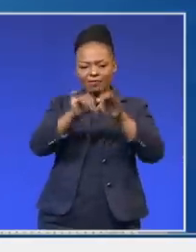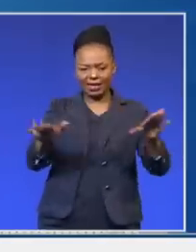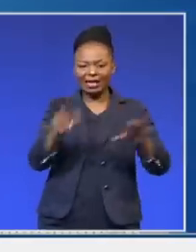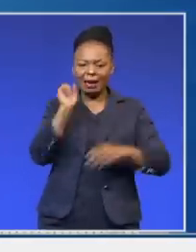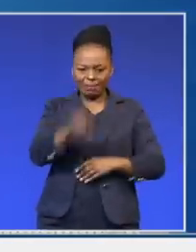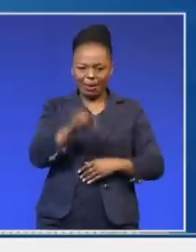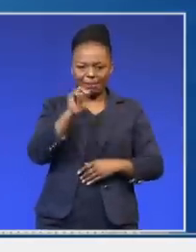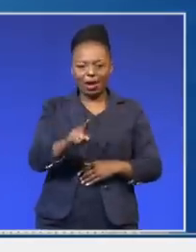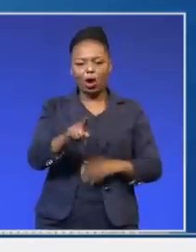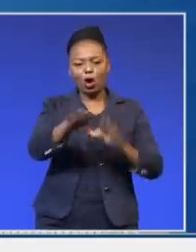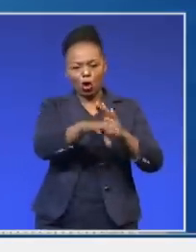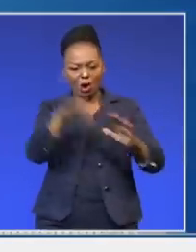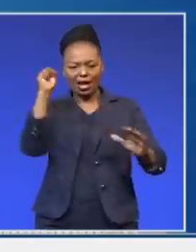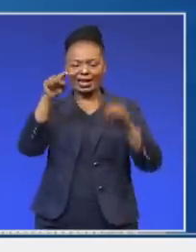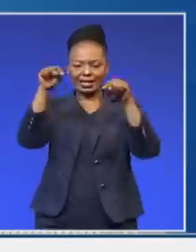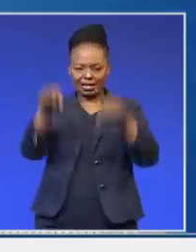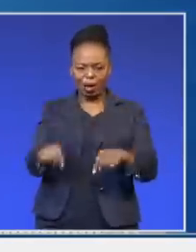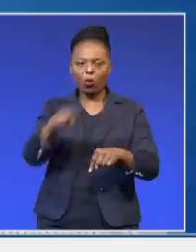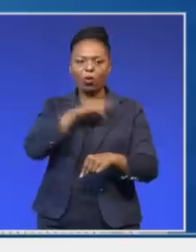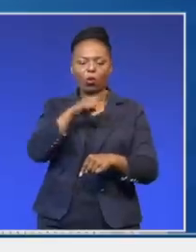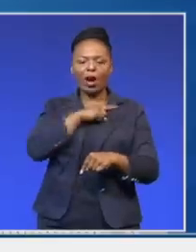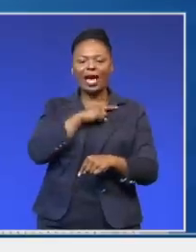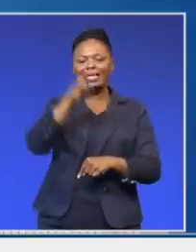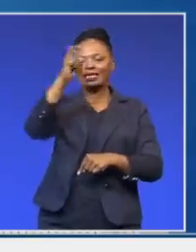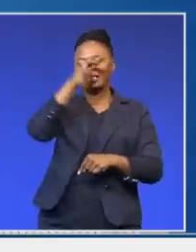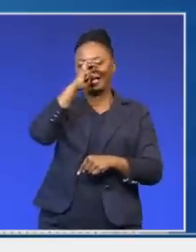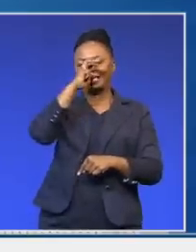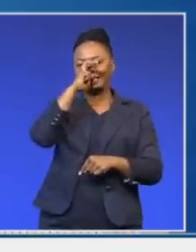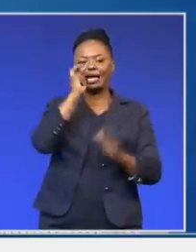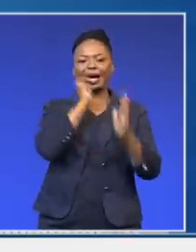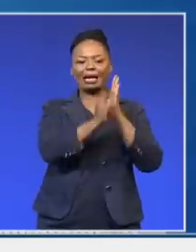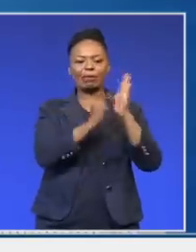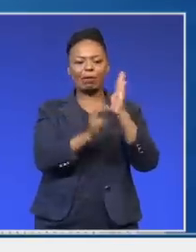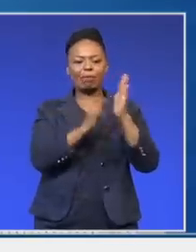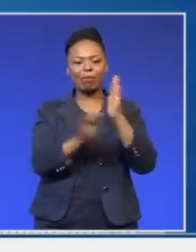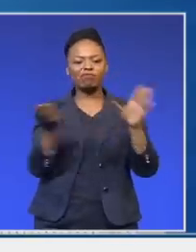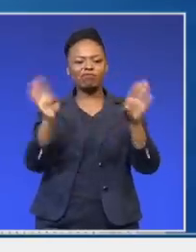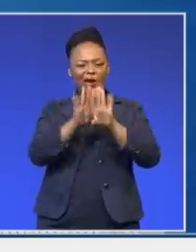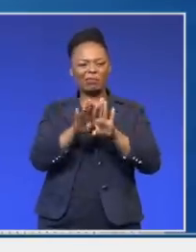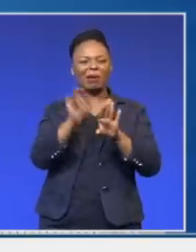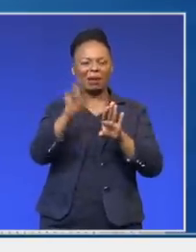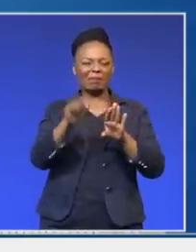being collected now because of the restrictions that was in place because of COVID-19.